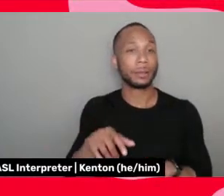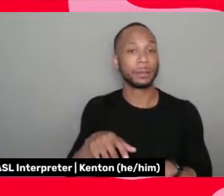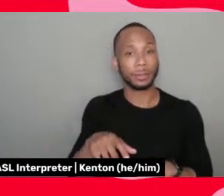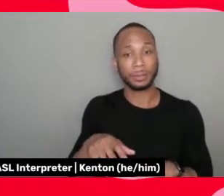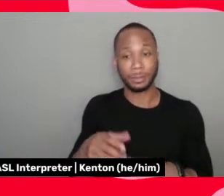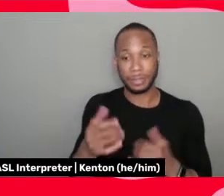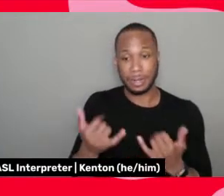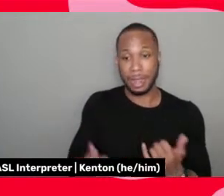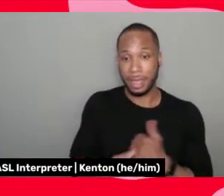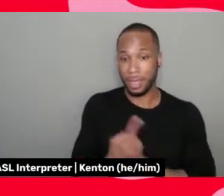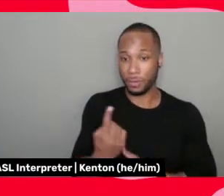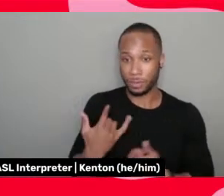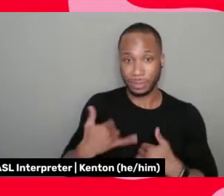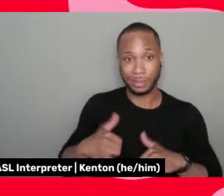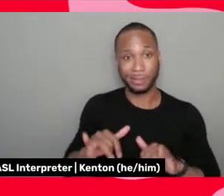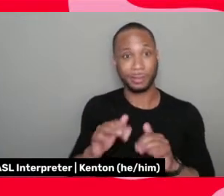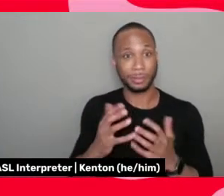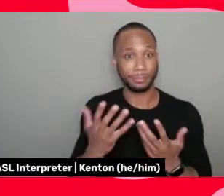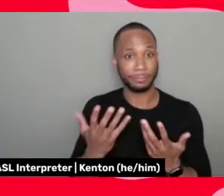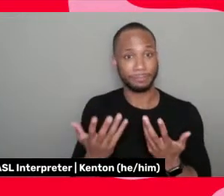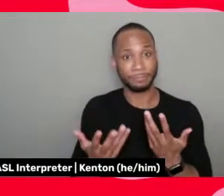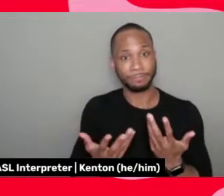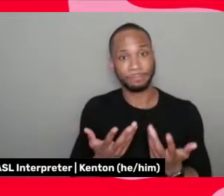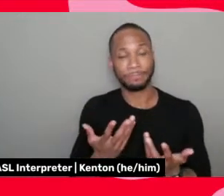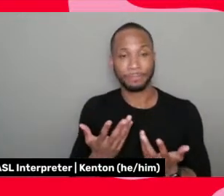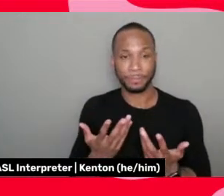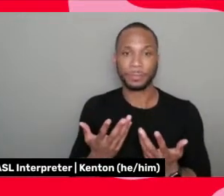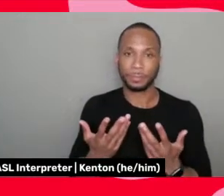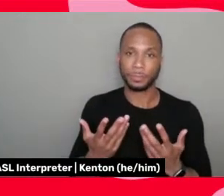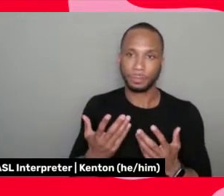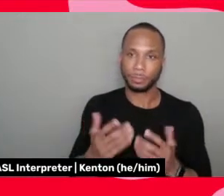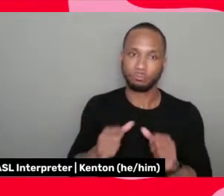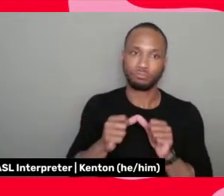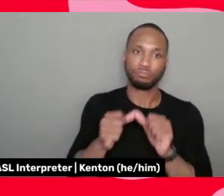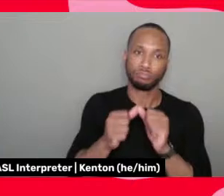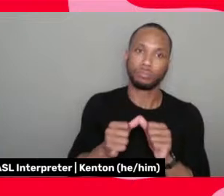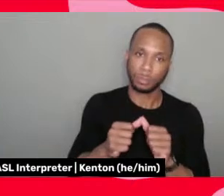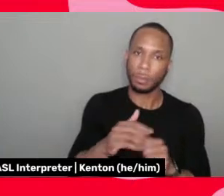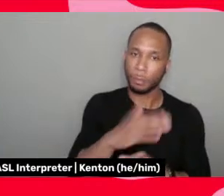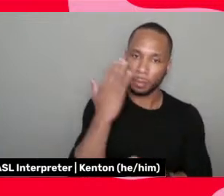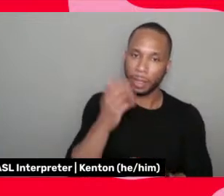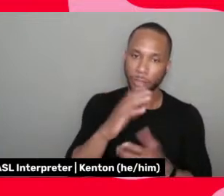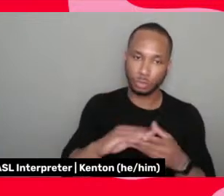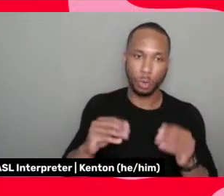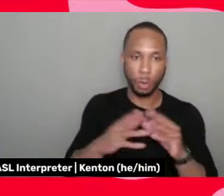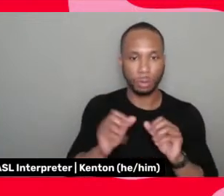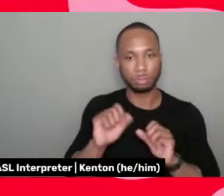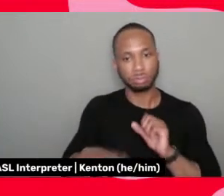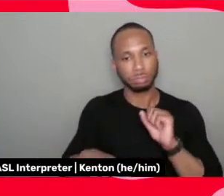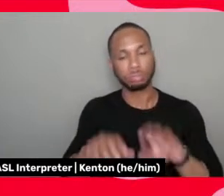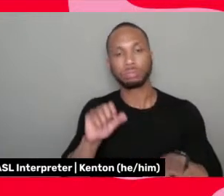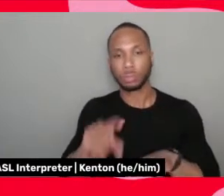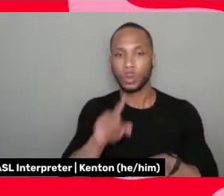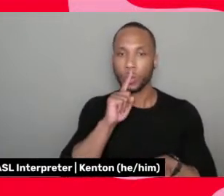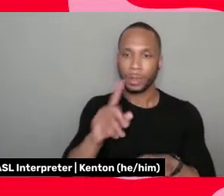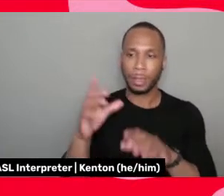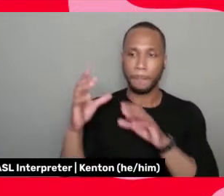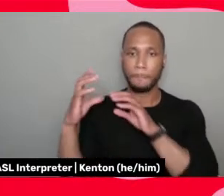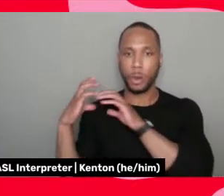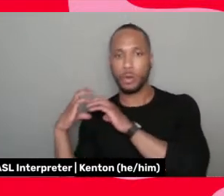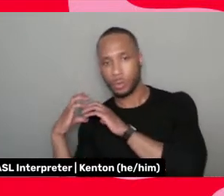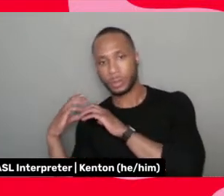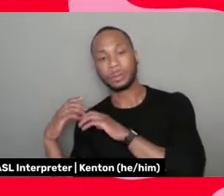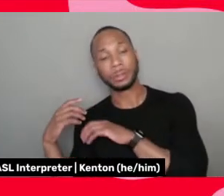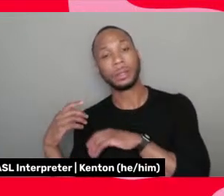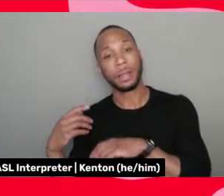day and age, we still are held up to telling black stories and telling everyone's story and carrying the burden on our back. I